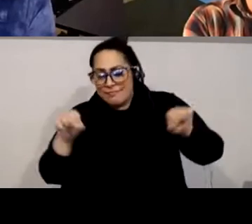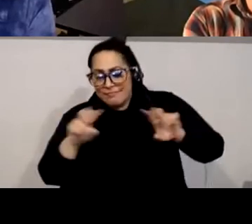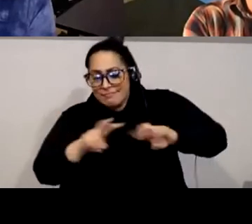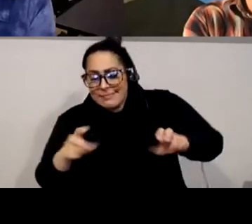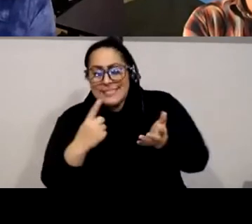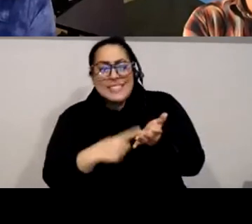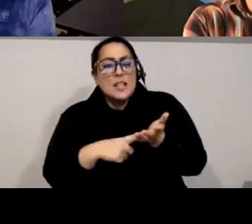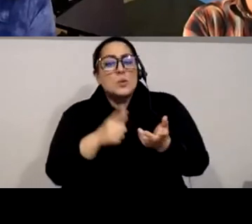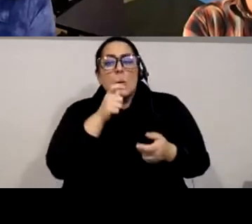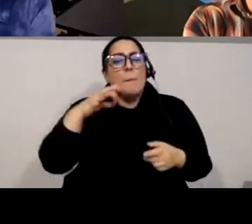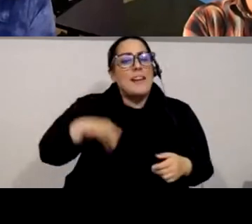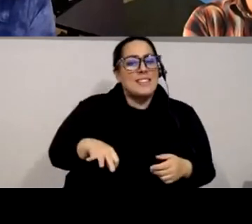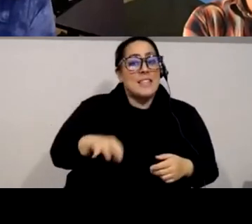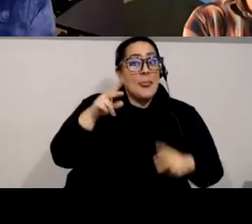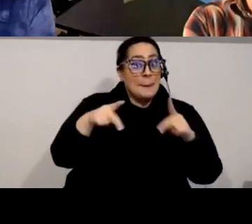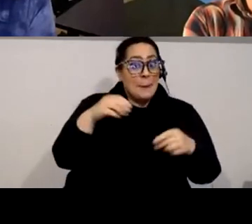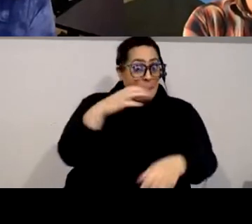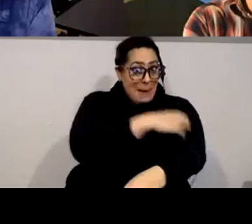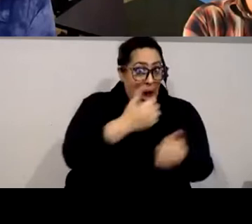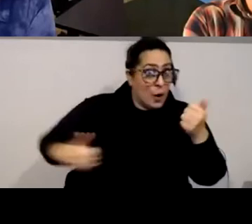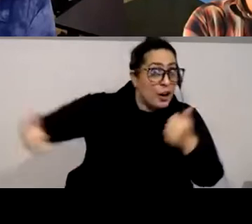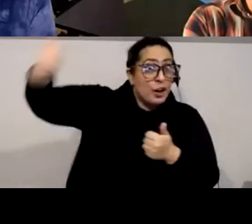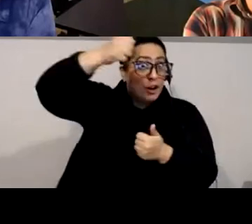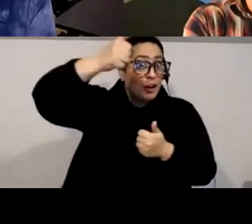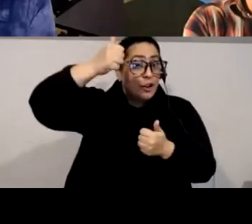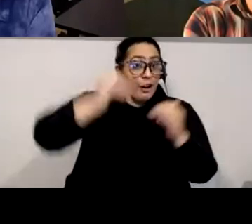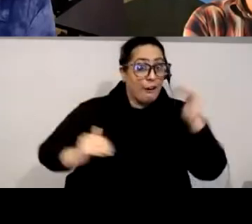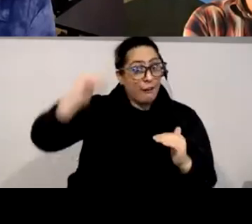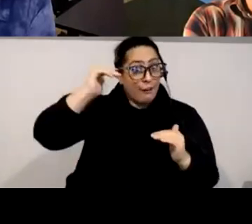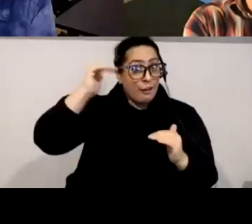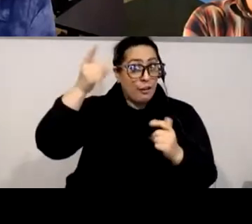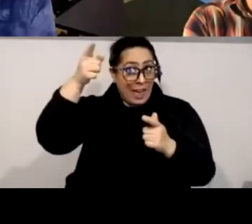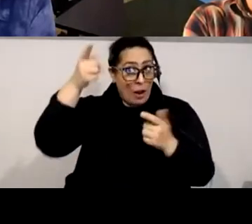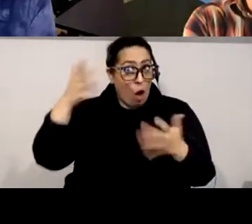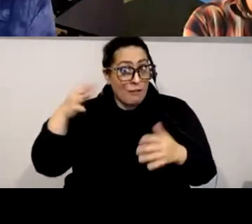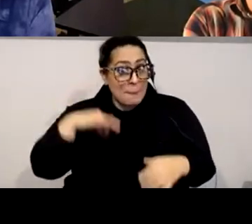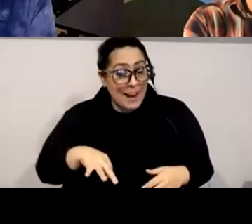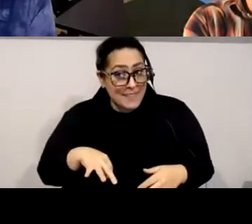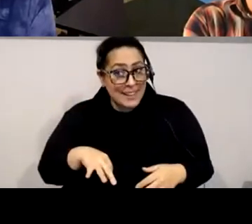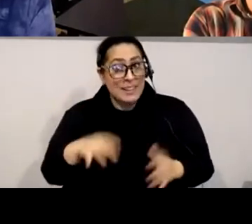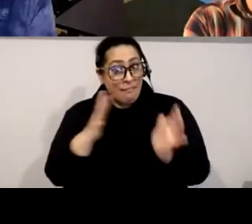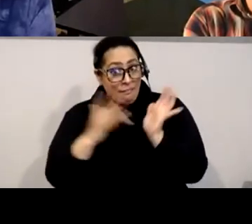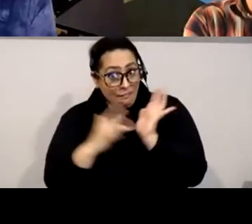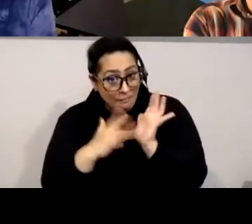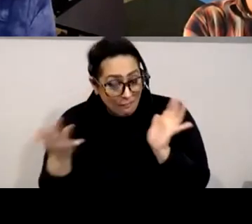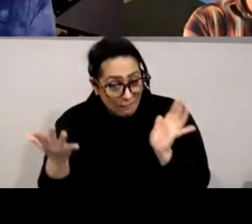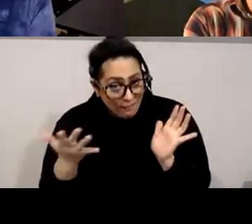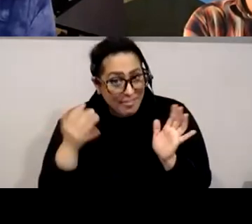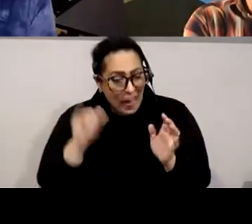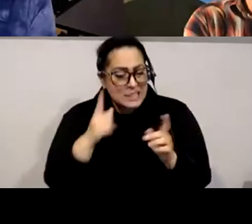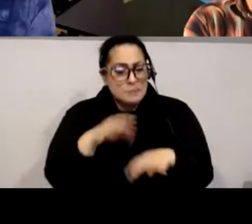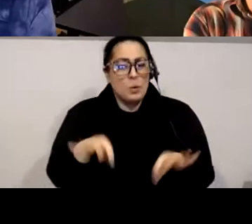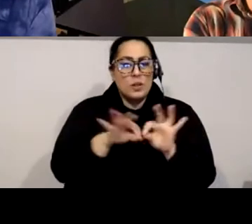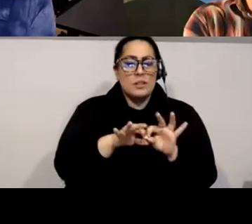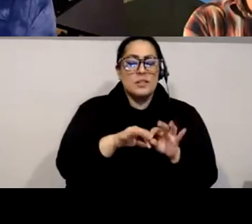um you know i a one of the examples i like to use it's sort of um you know when image image rights you know we